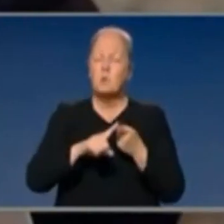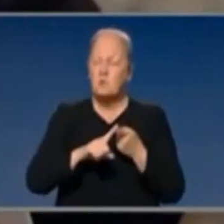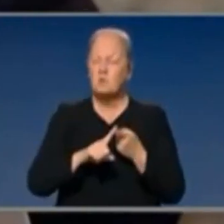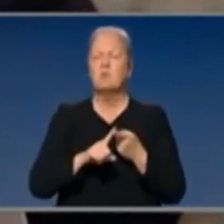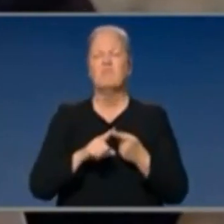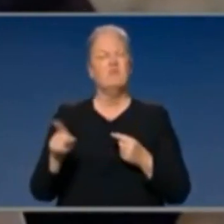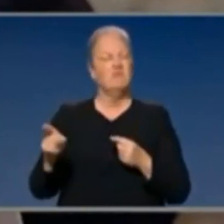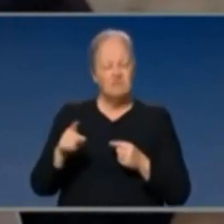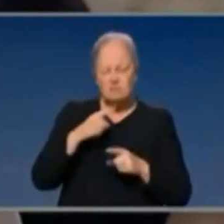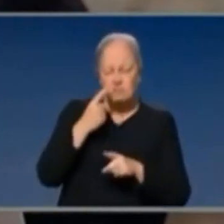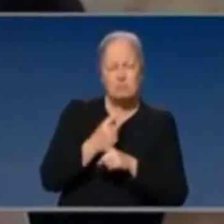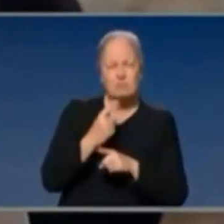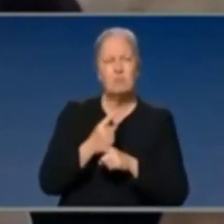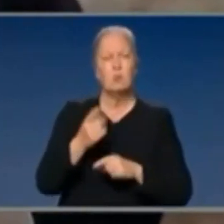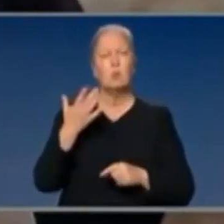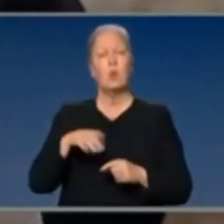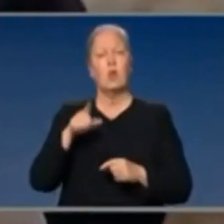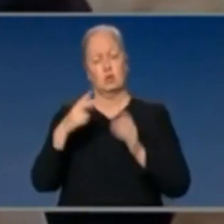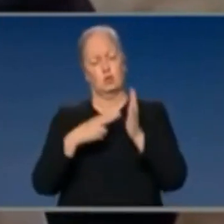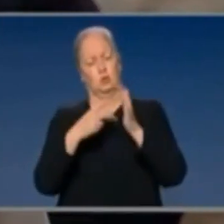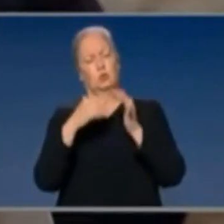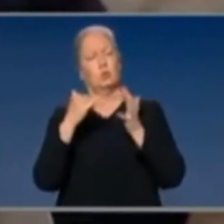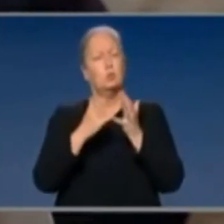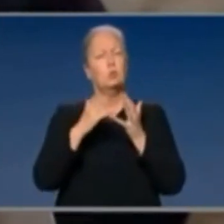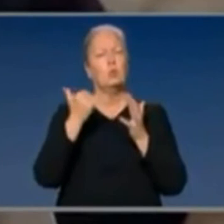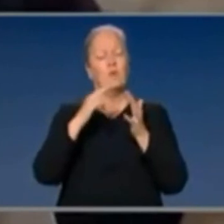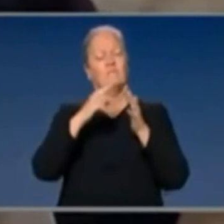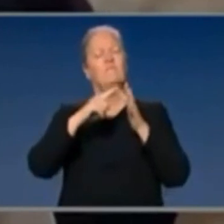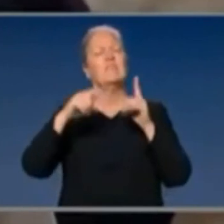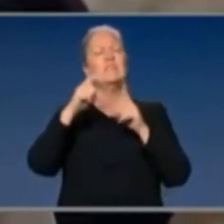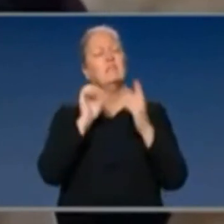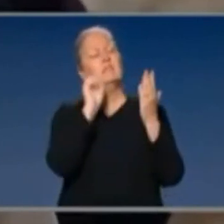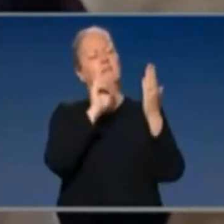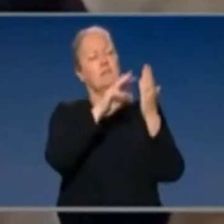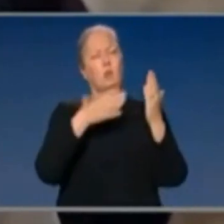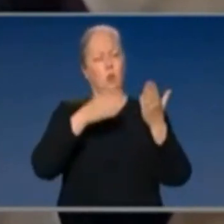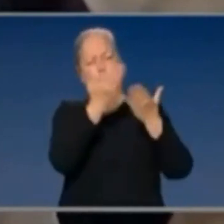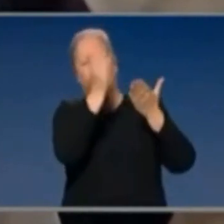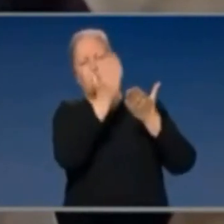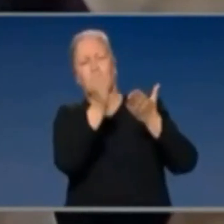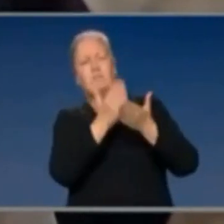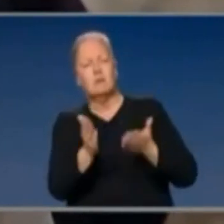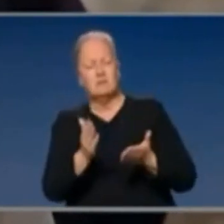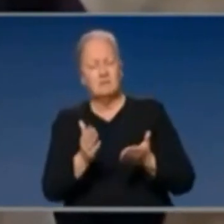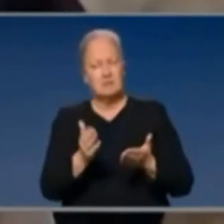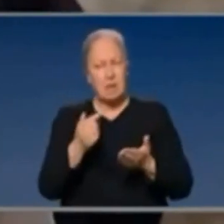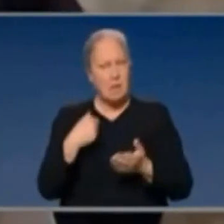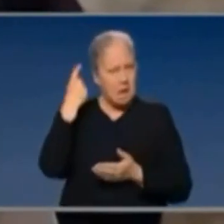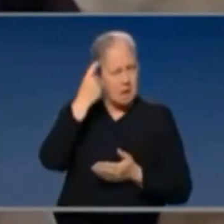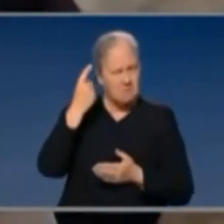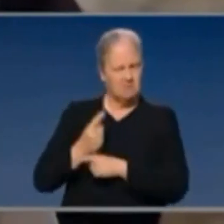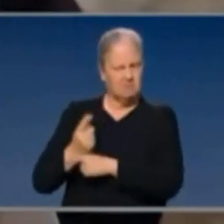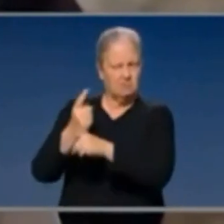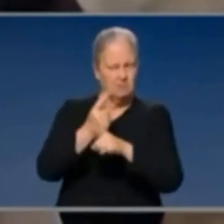remove articles from legitimate news sites from its feed. What do you make of this, particularly given the rise of misinformation